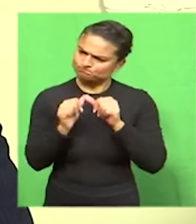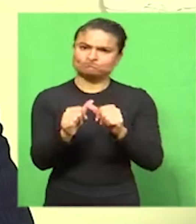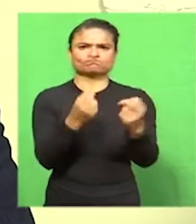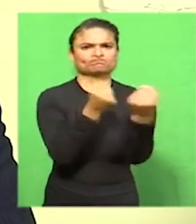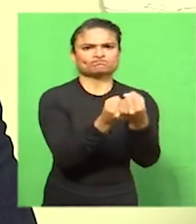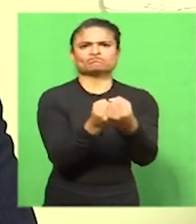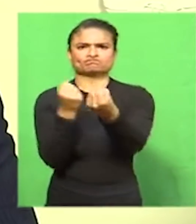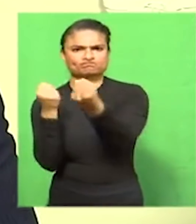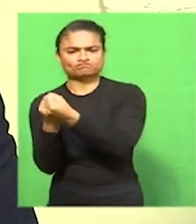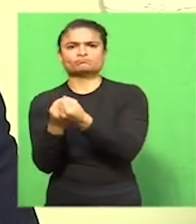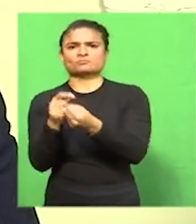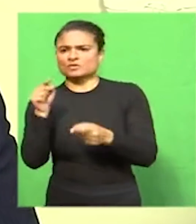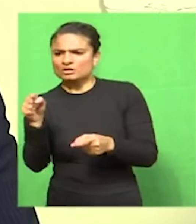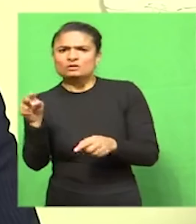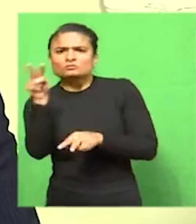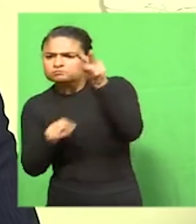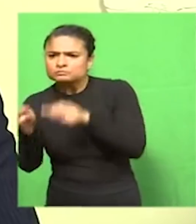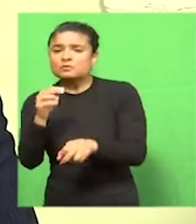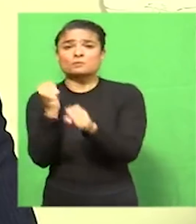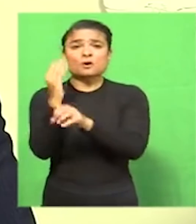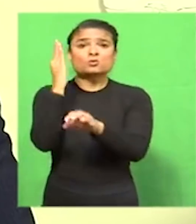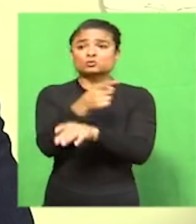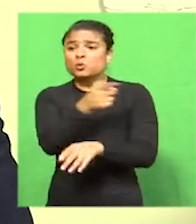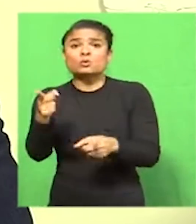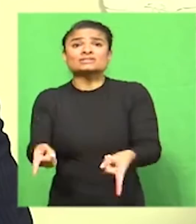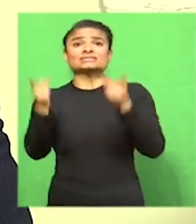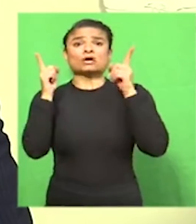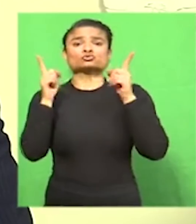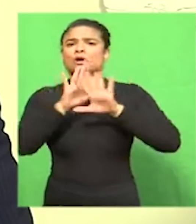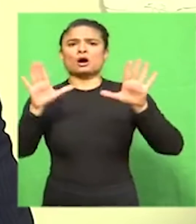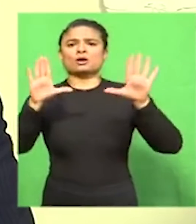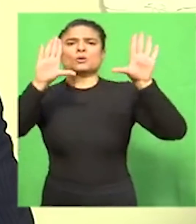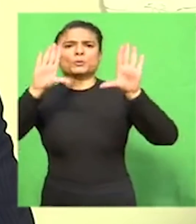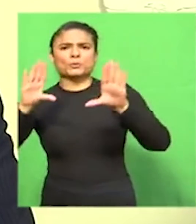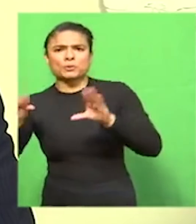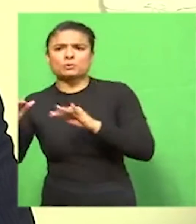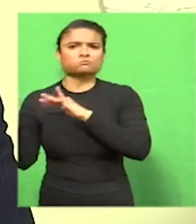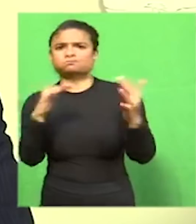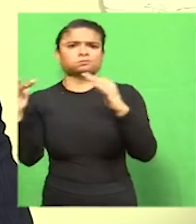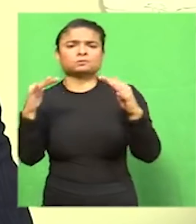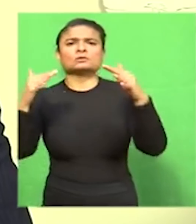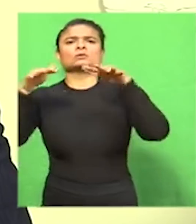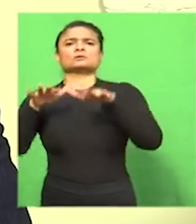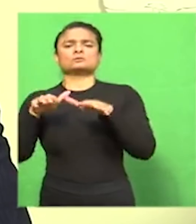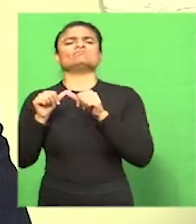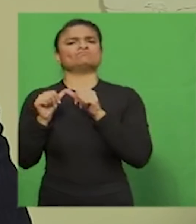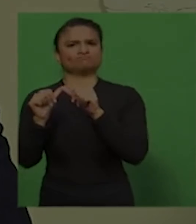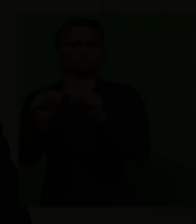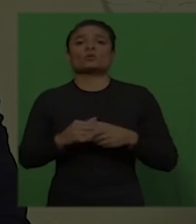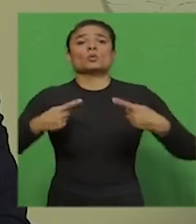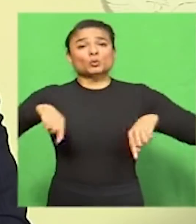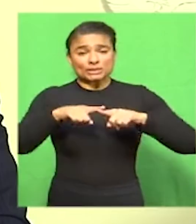hotspots as well as key economic and government infrastructure, shopping centres, warehouses and